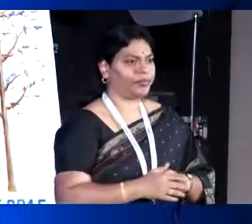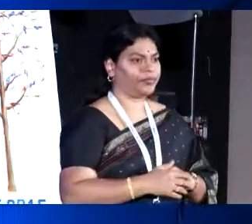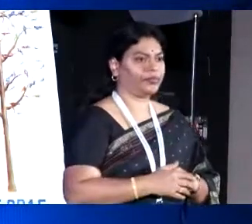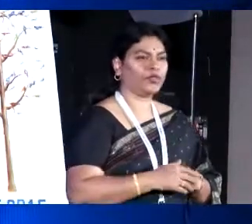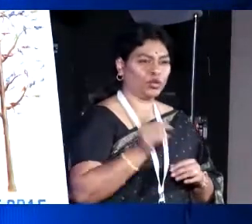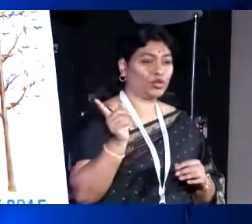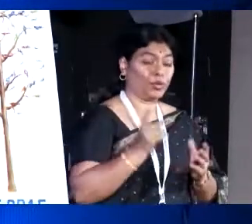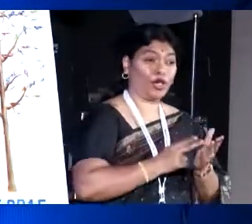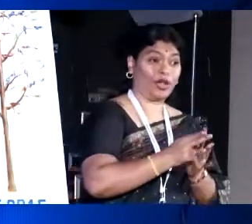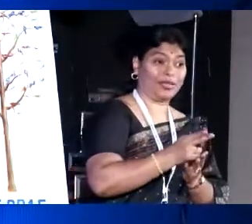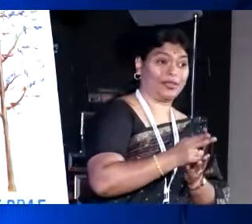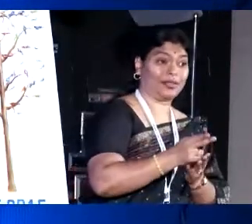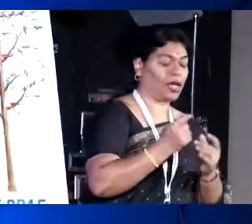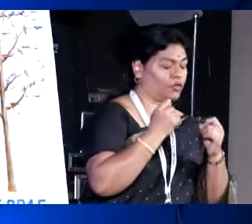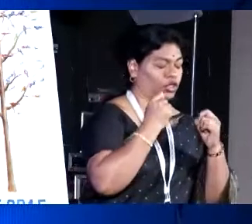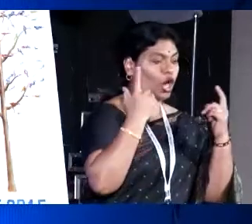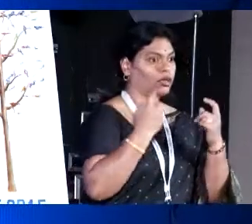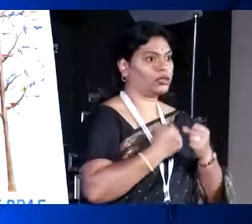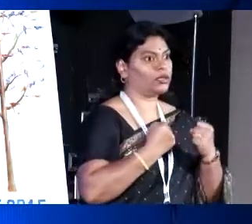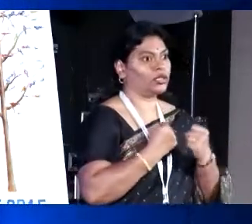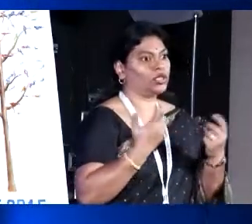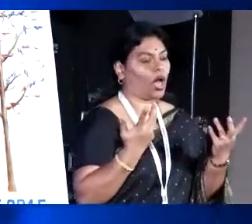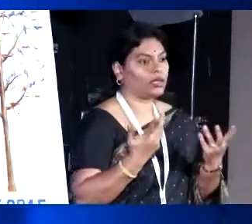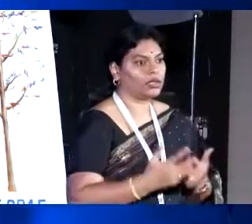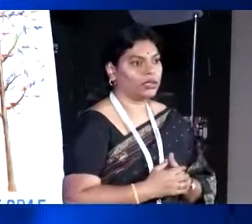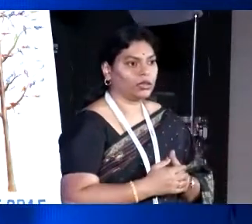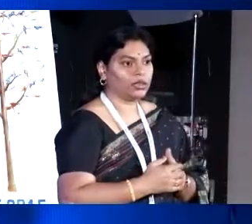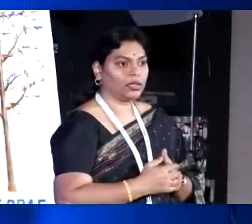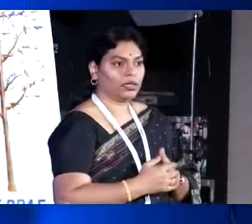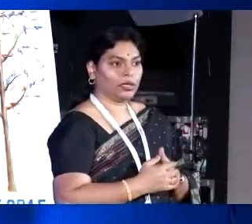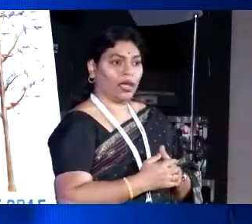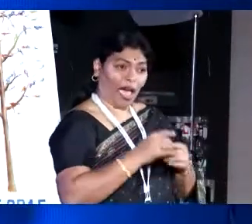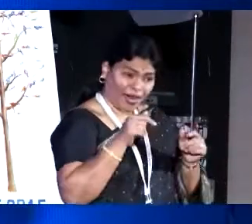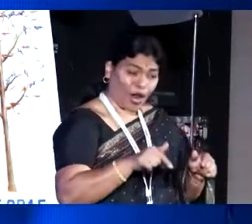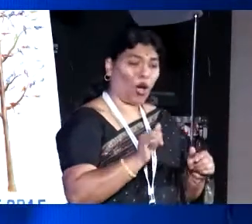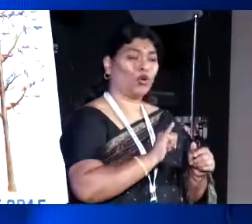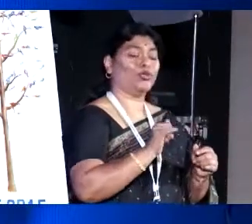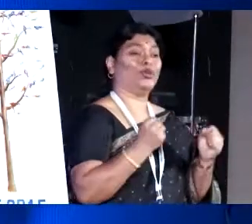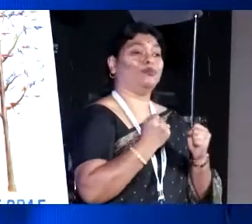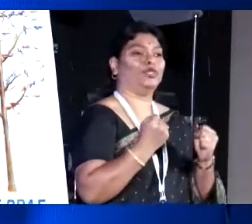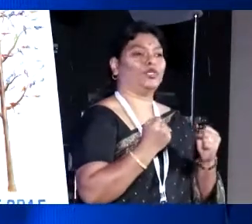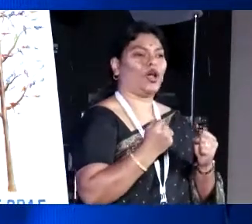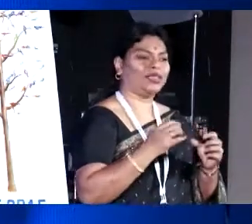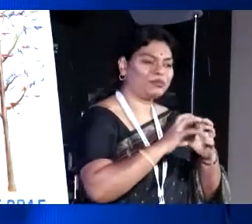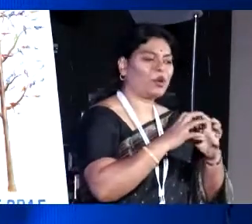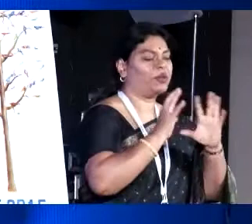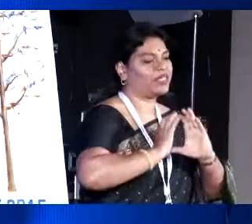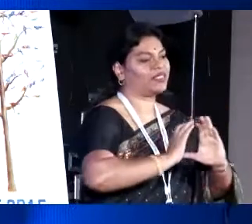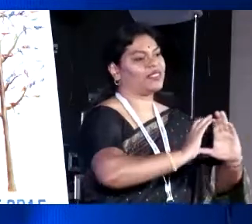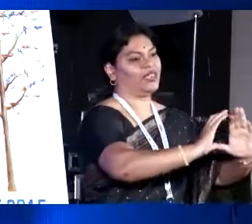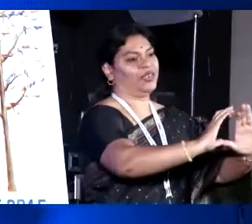To be honest, I was shocked the way you are and I am still shocked because the fact remained that the problem is still remains the same.